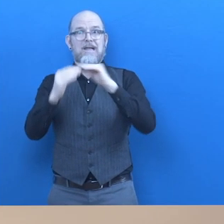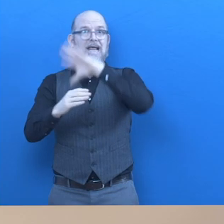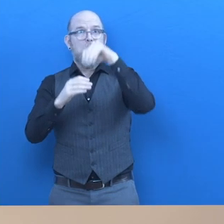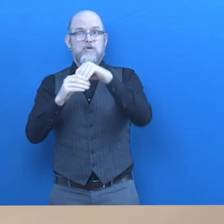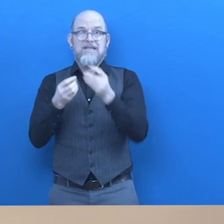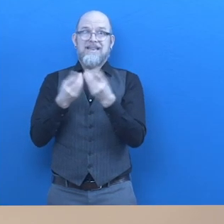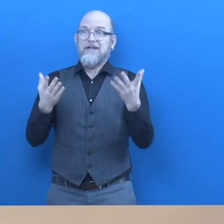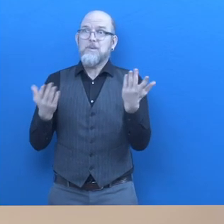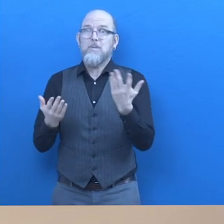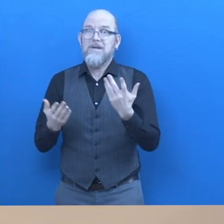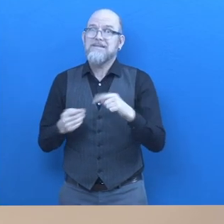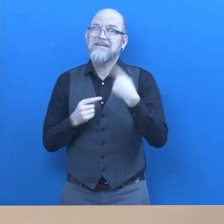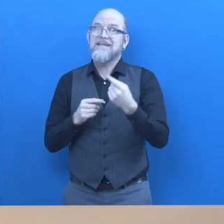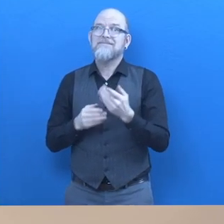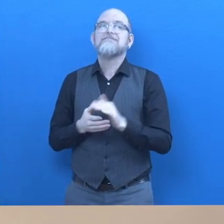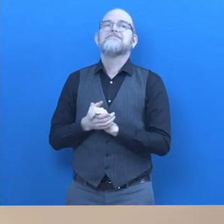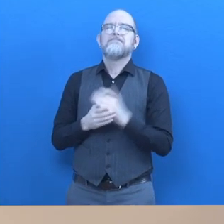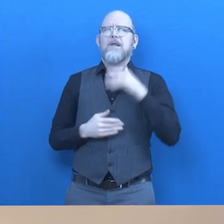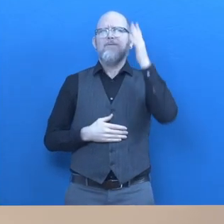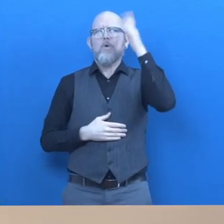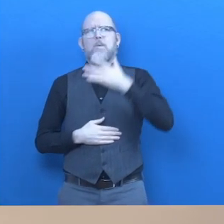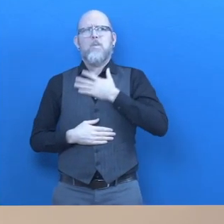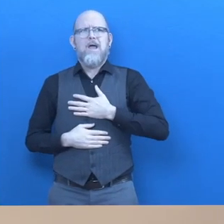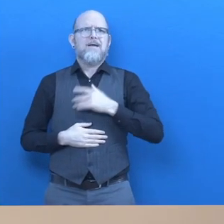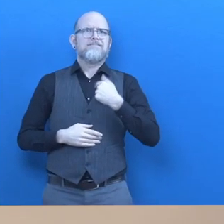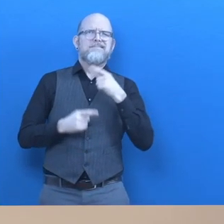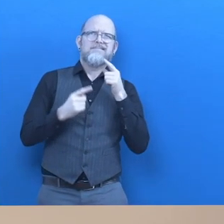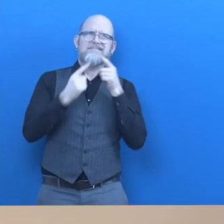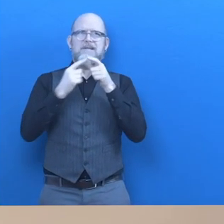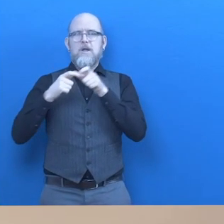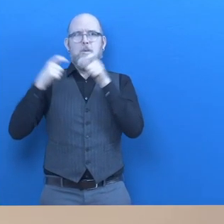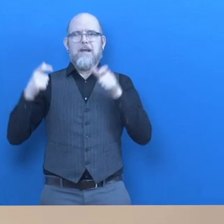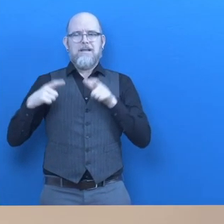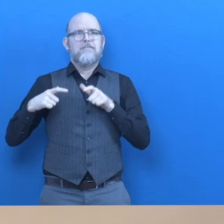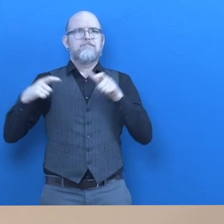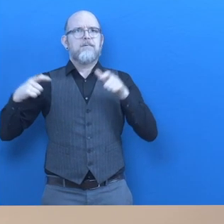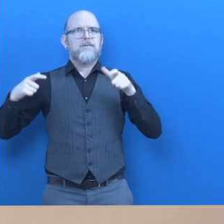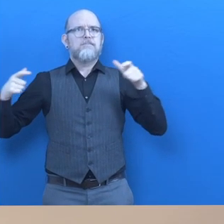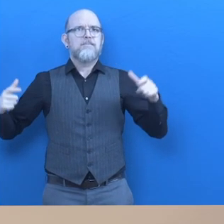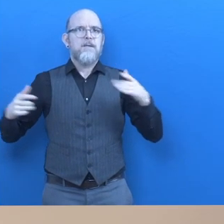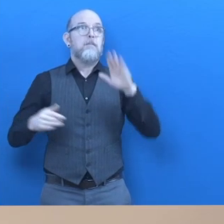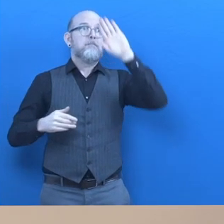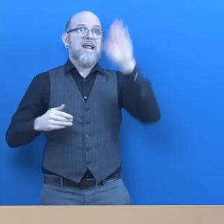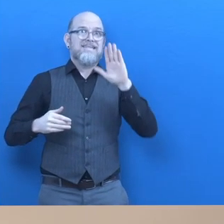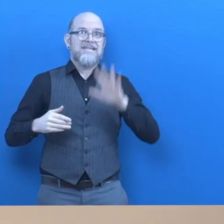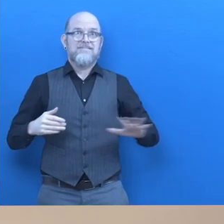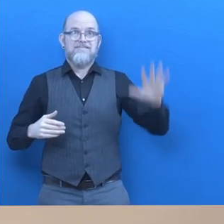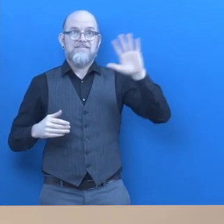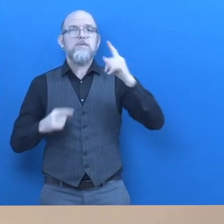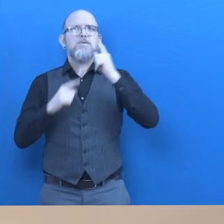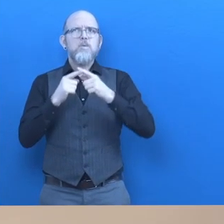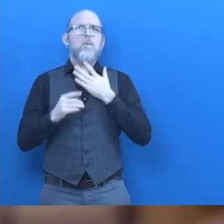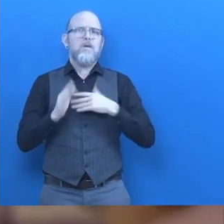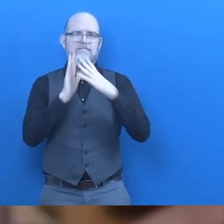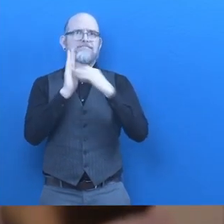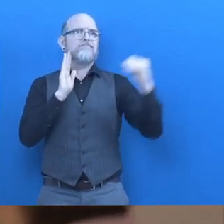For the future, we hope to grow our enterprise here in Brazil and also take our solution for other parts